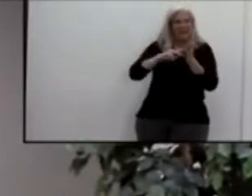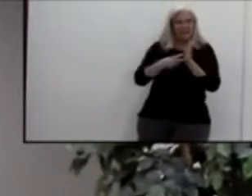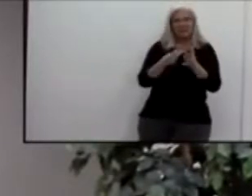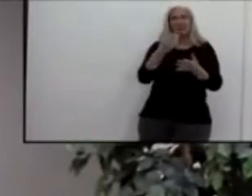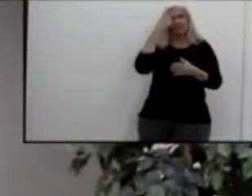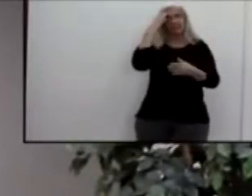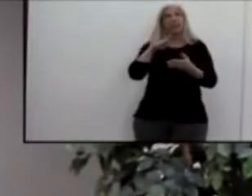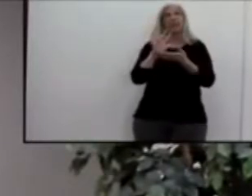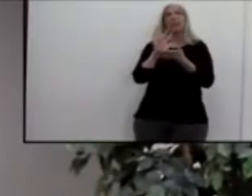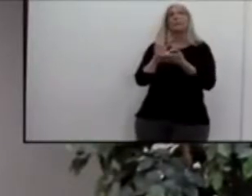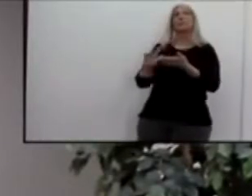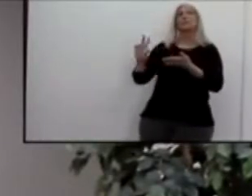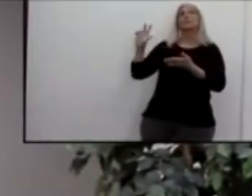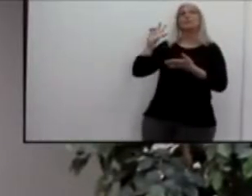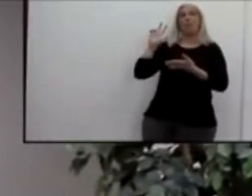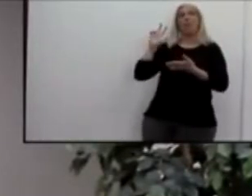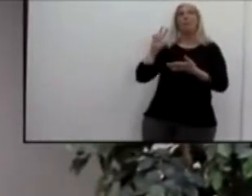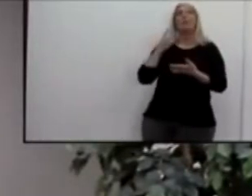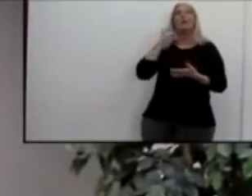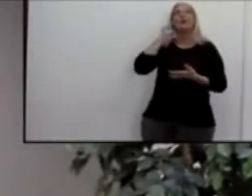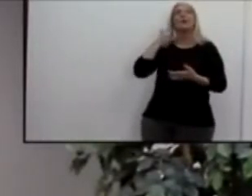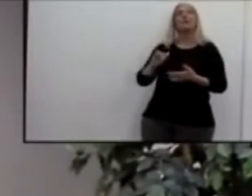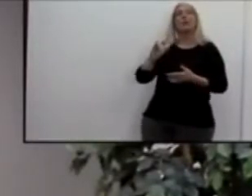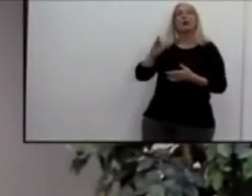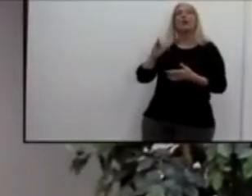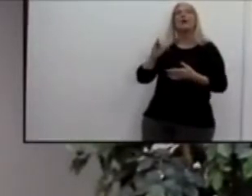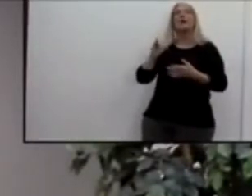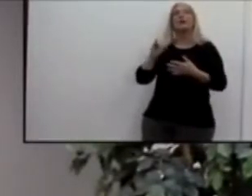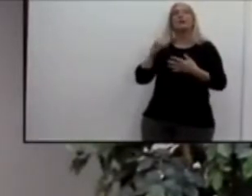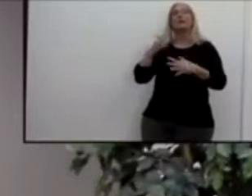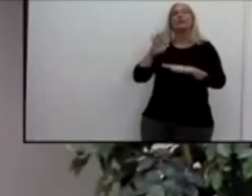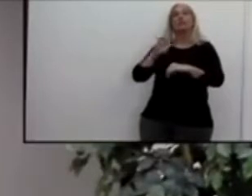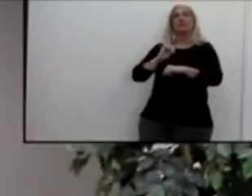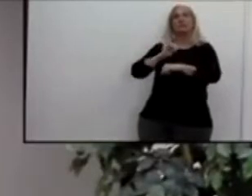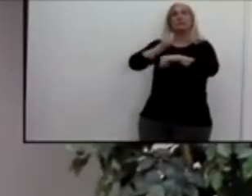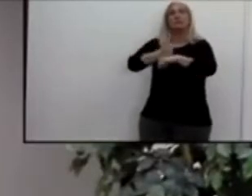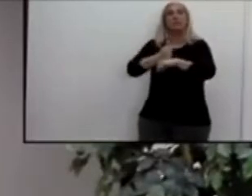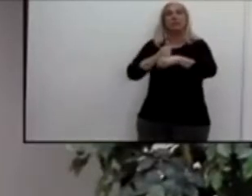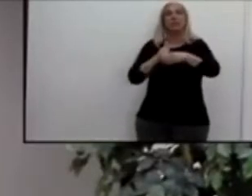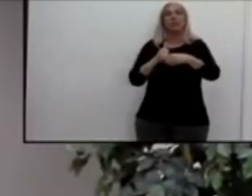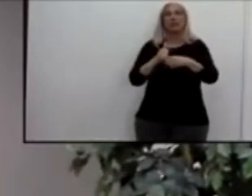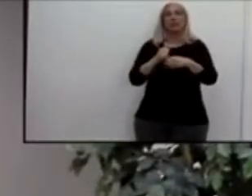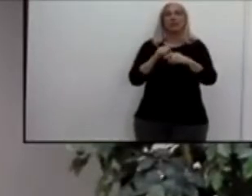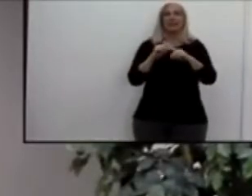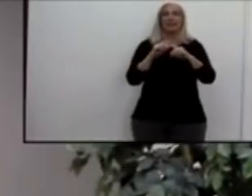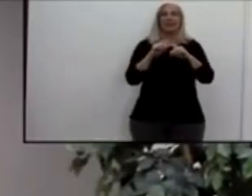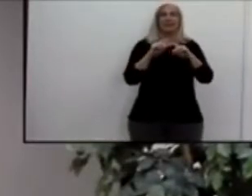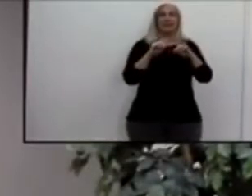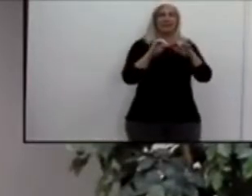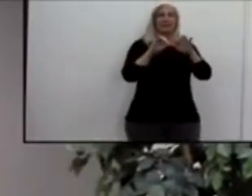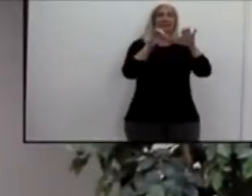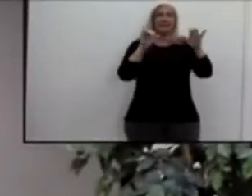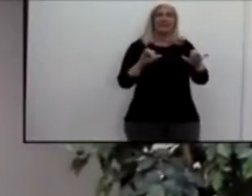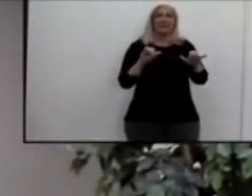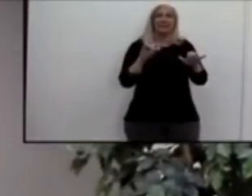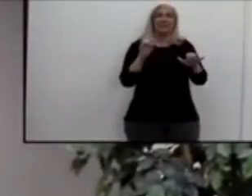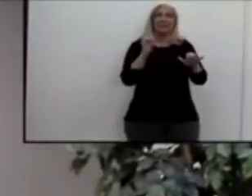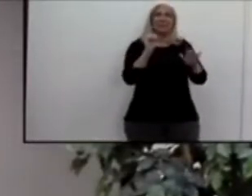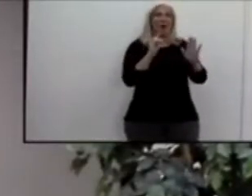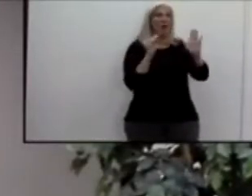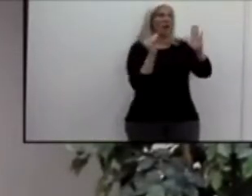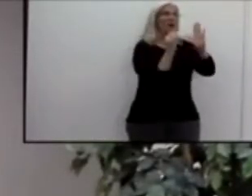California moved from a system that placed people on a watch list, counties on a watch list,